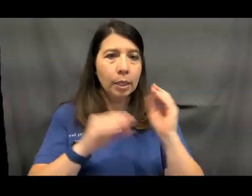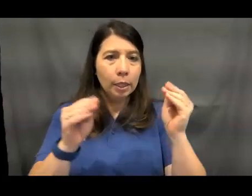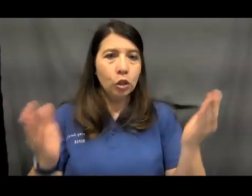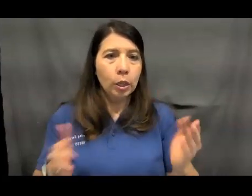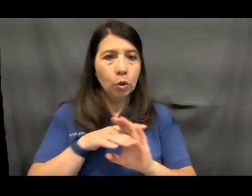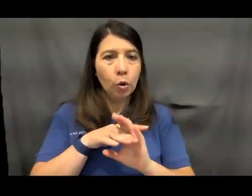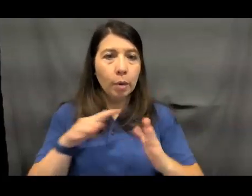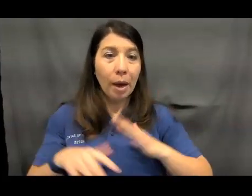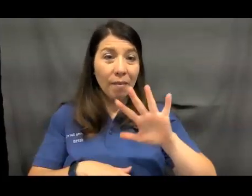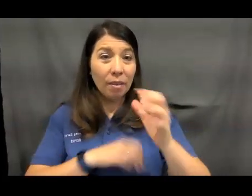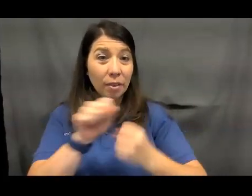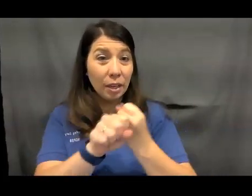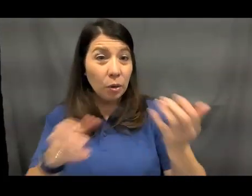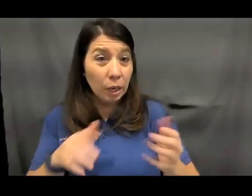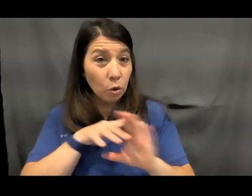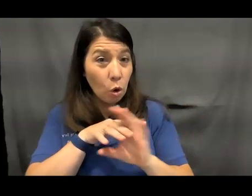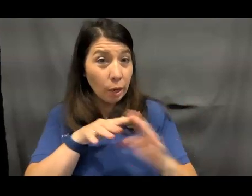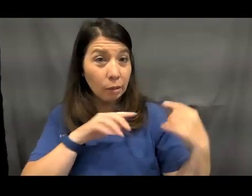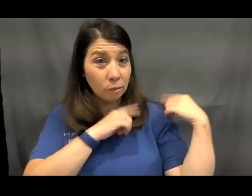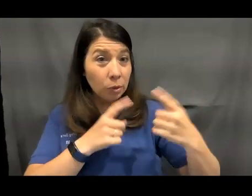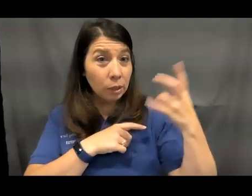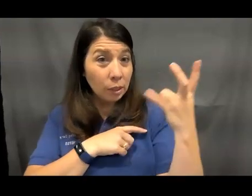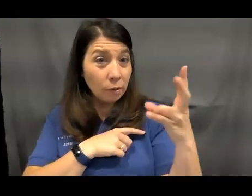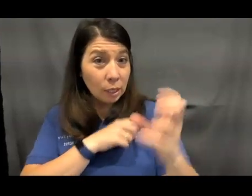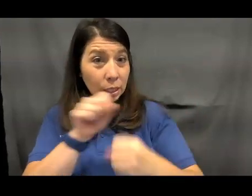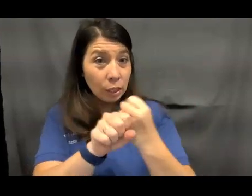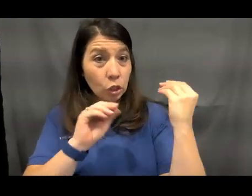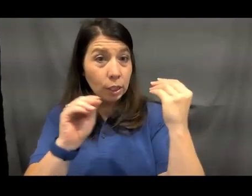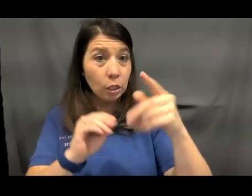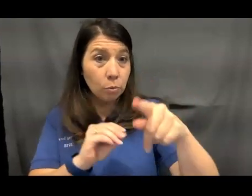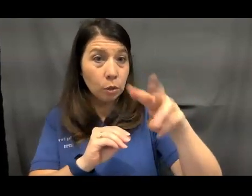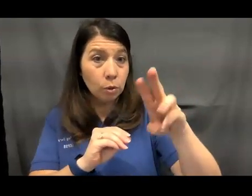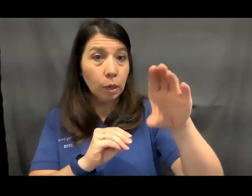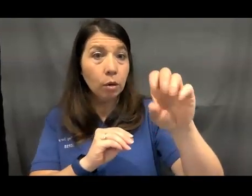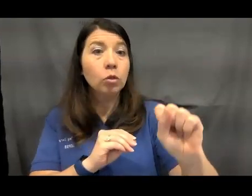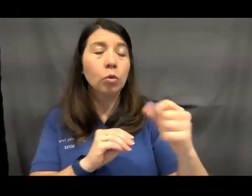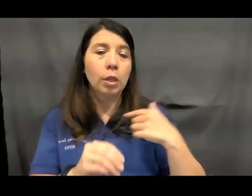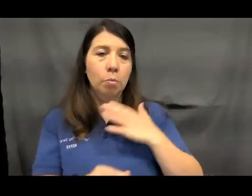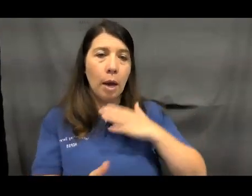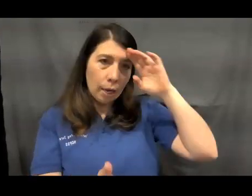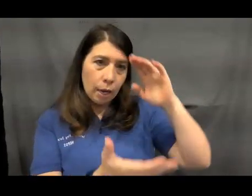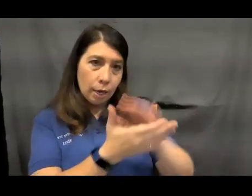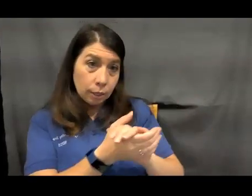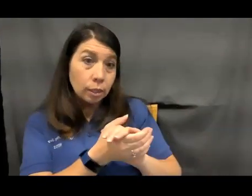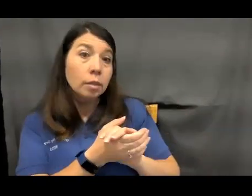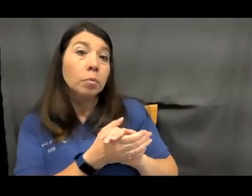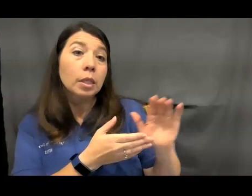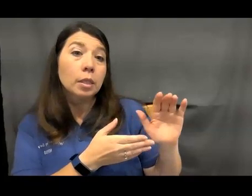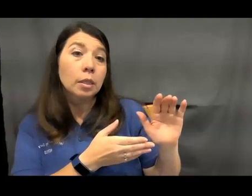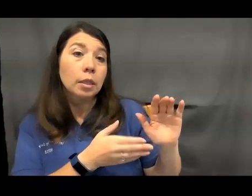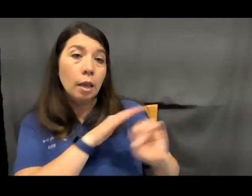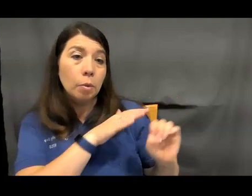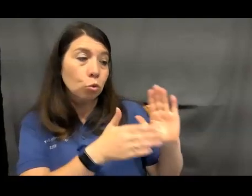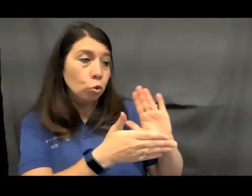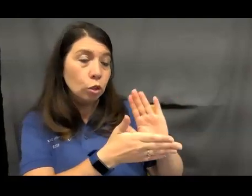is my fifth year at Colgan and my 17th year teaching in Prince William County. I'm married to an elementary PE teacher and have three children who attend